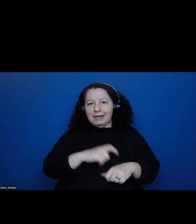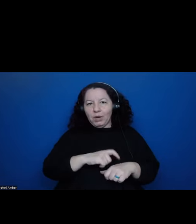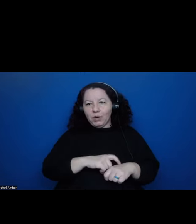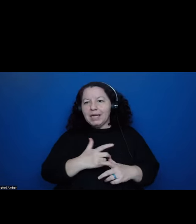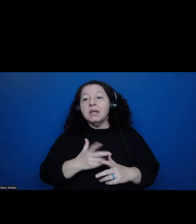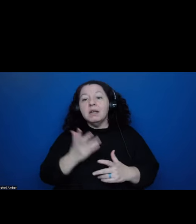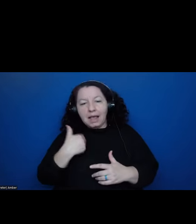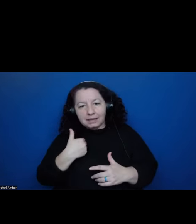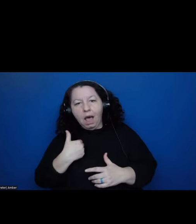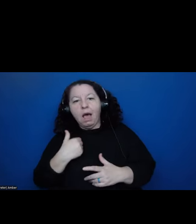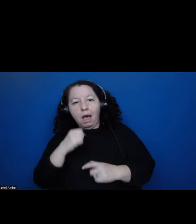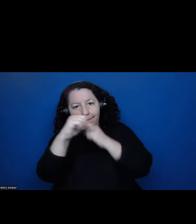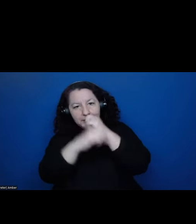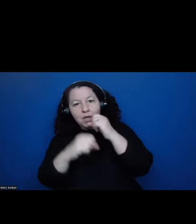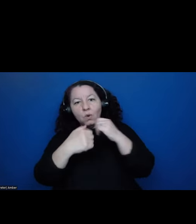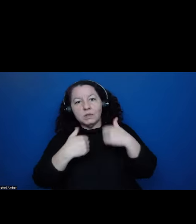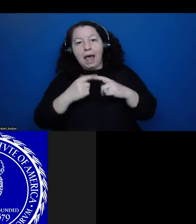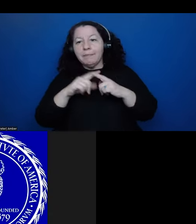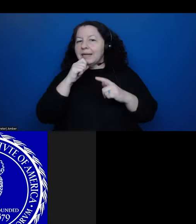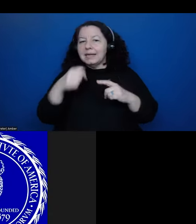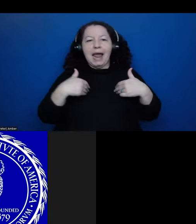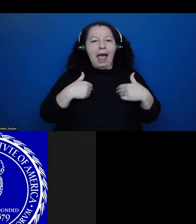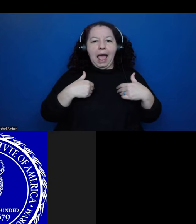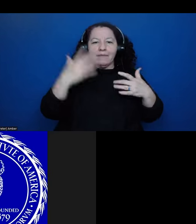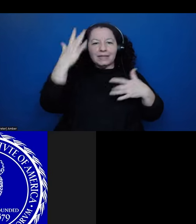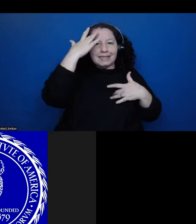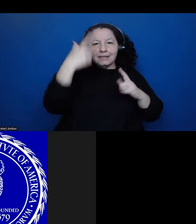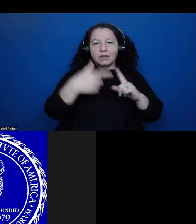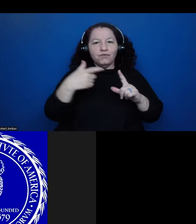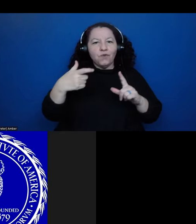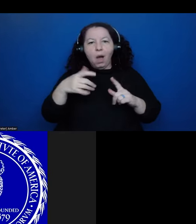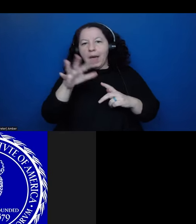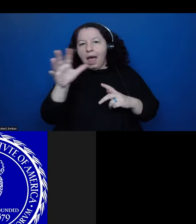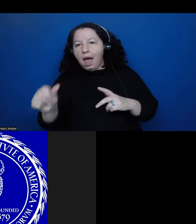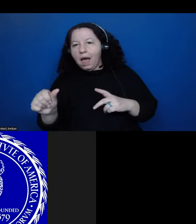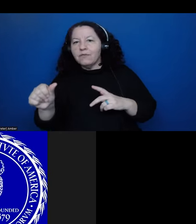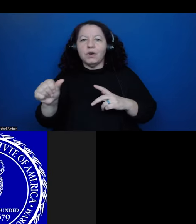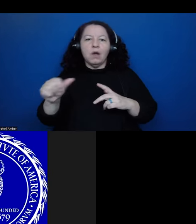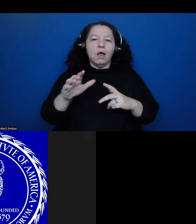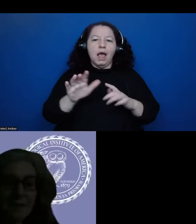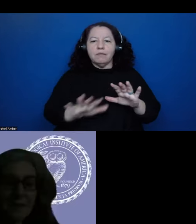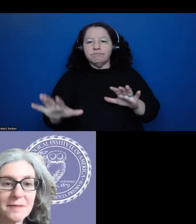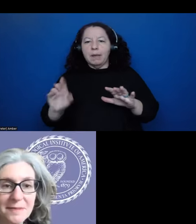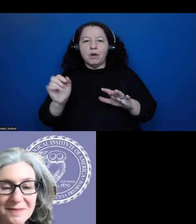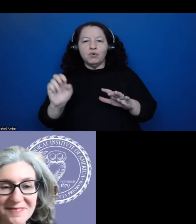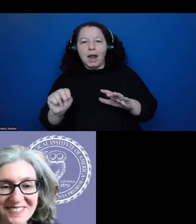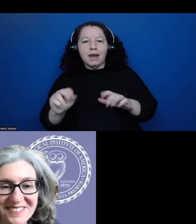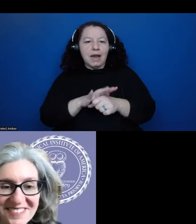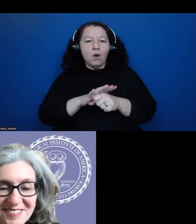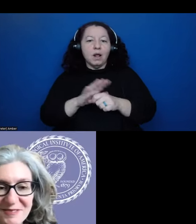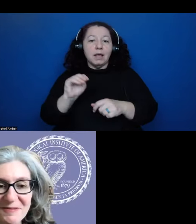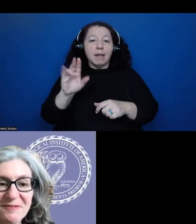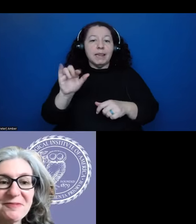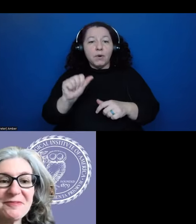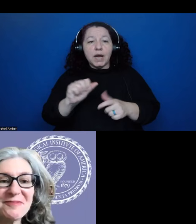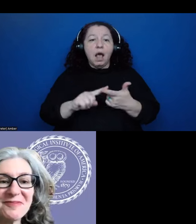they did not have the diseases that came from Africa and the Mediterranean, like malaria and yellow fever, uh, and others.